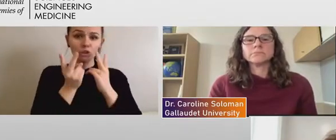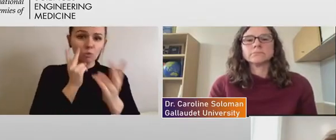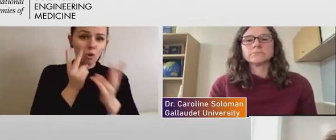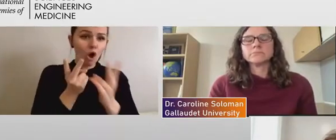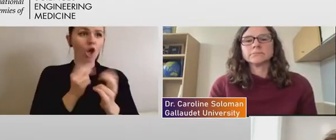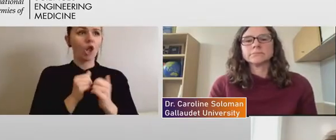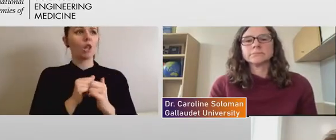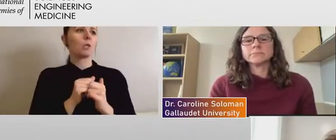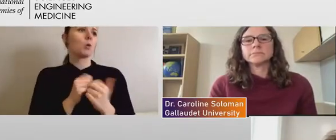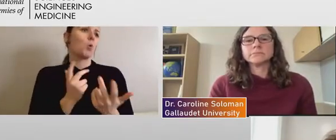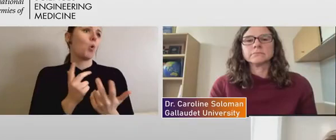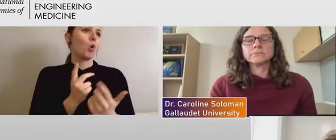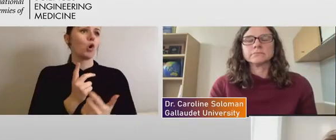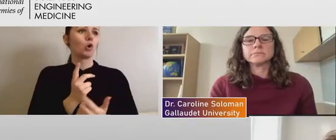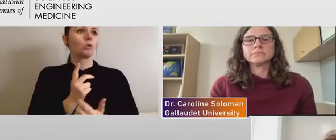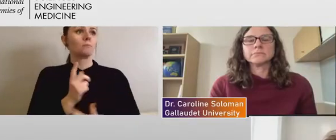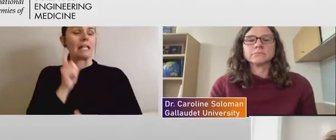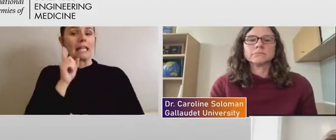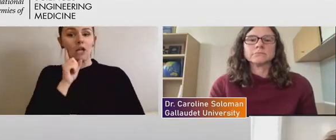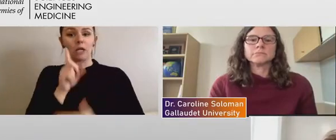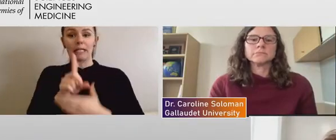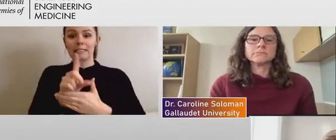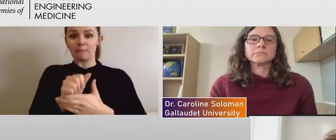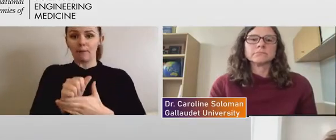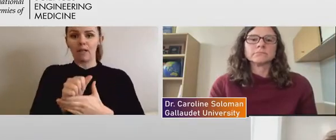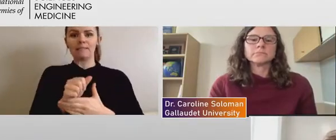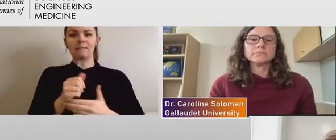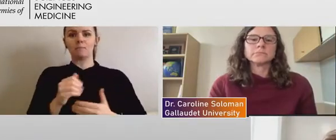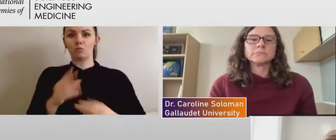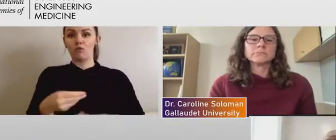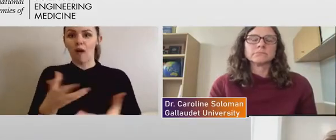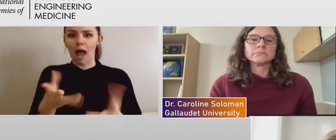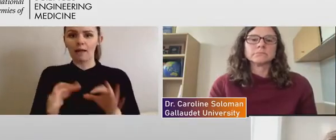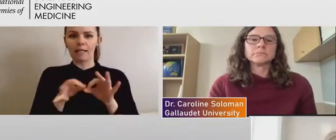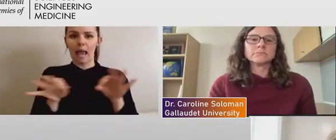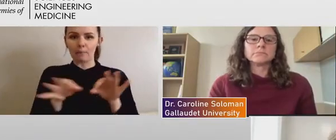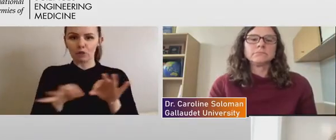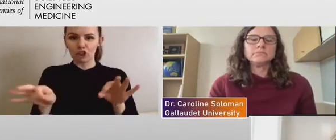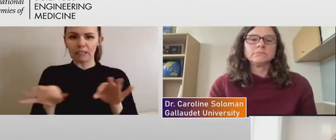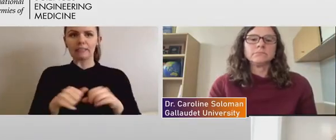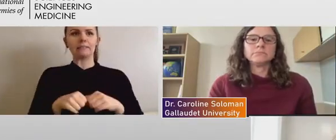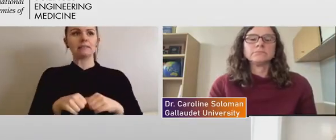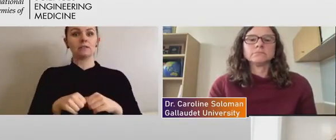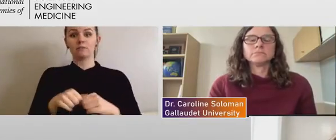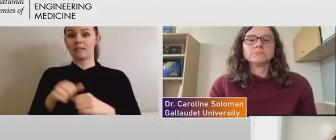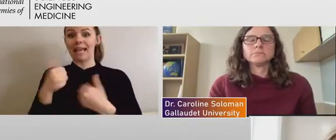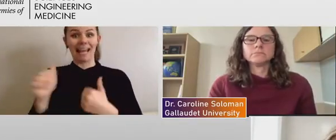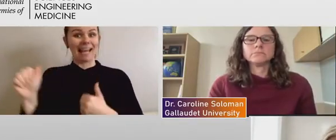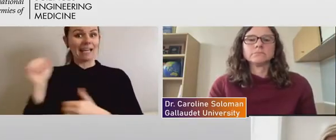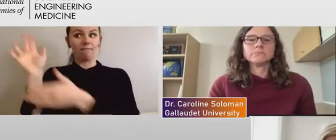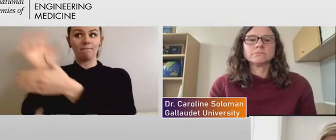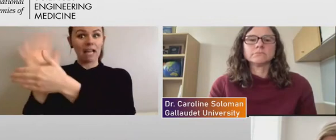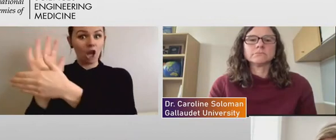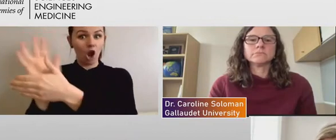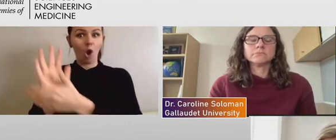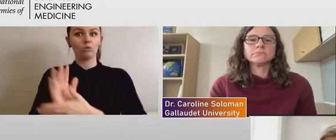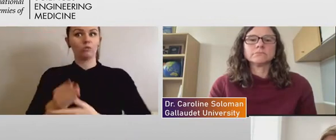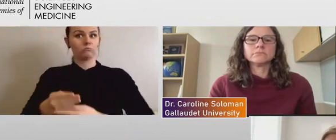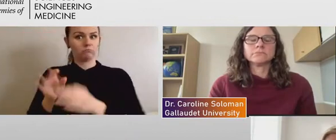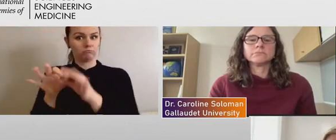um, hearing disabilities that there's captioning in, you know, videos or, um,